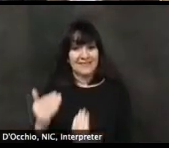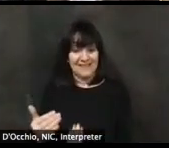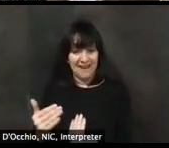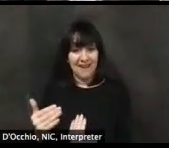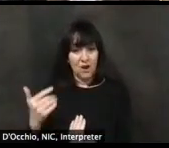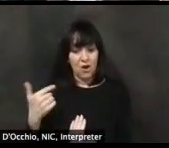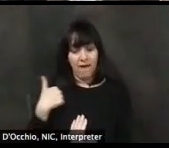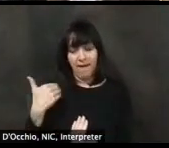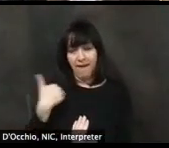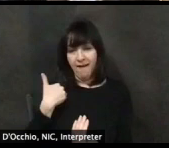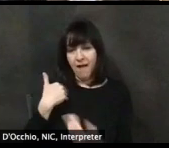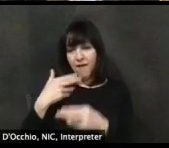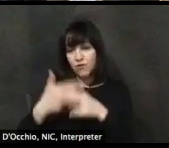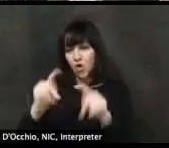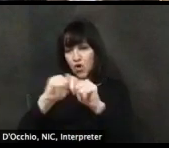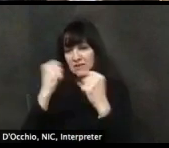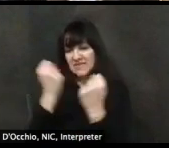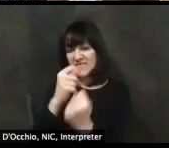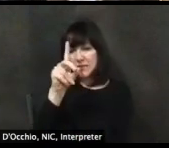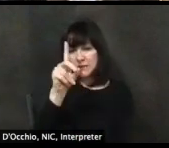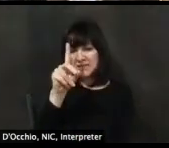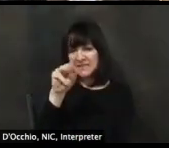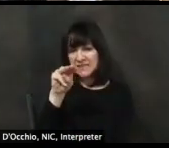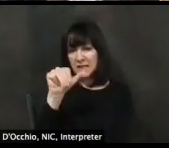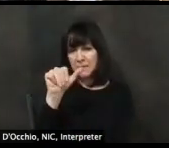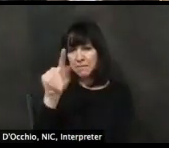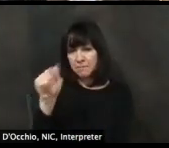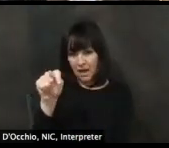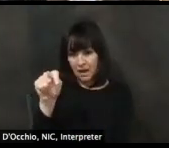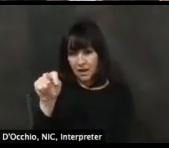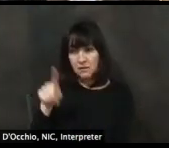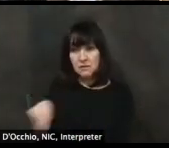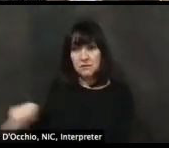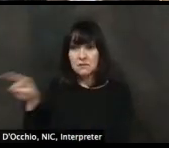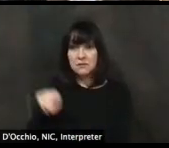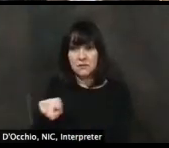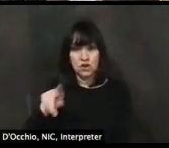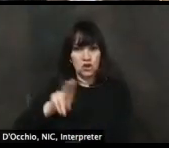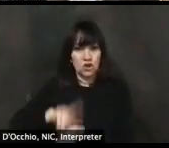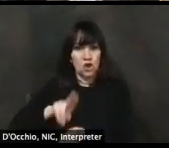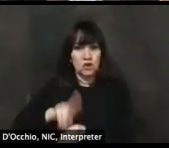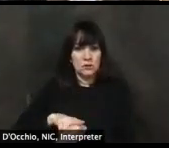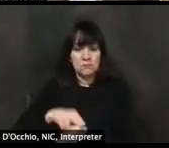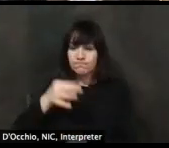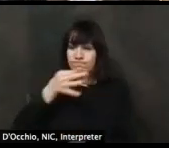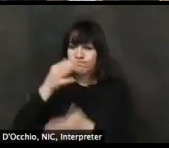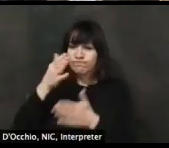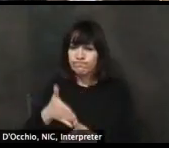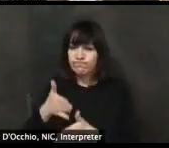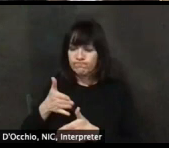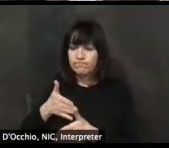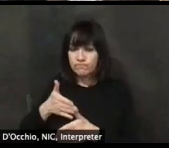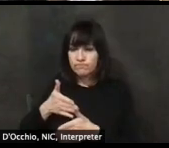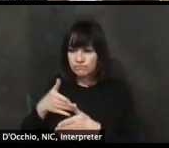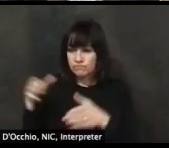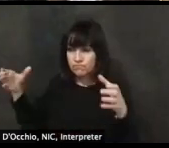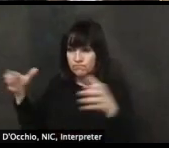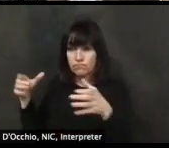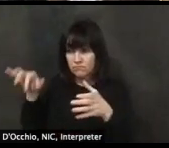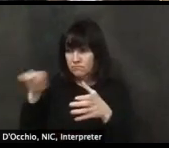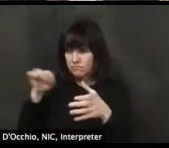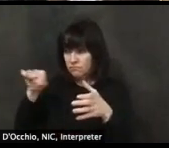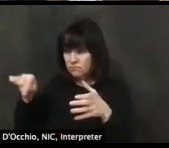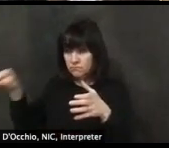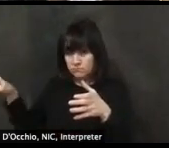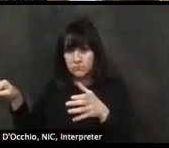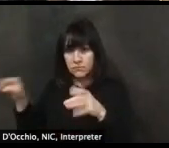who is here working with our long-term care facilities and other congregate settings across the state to help make sure that,